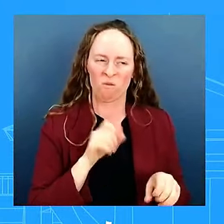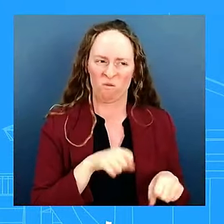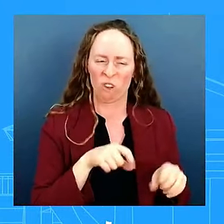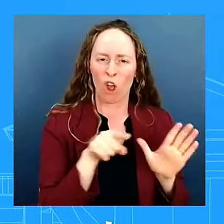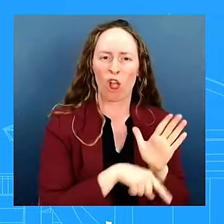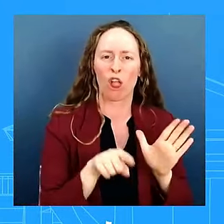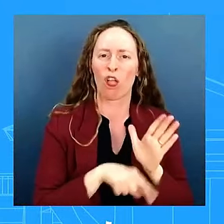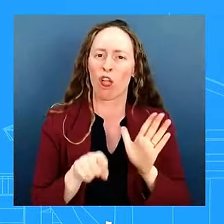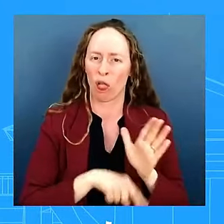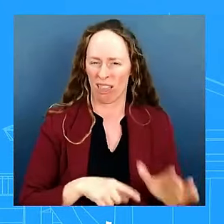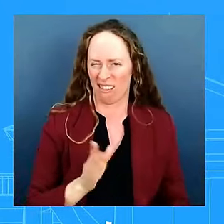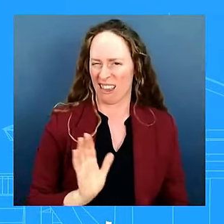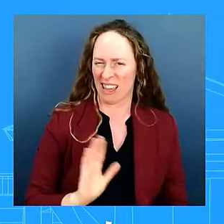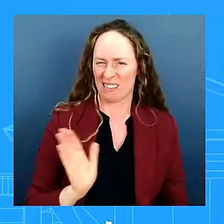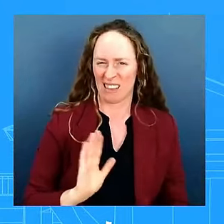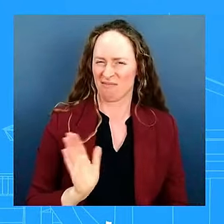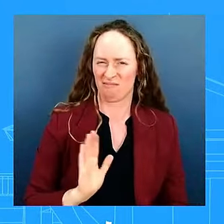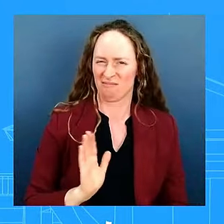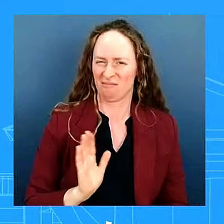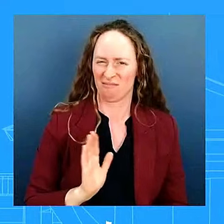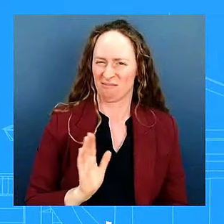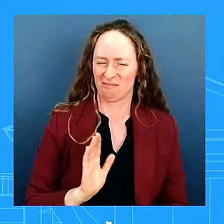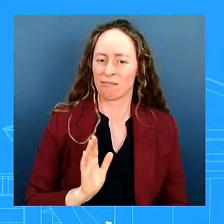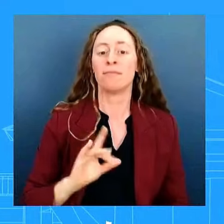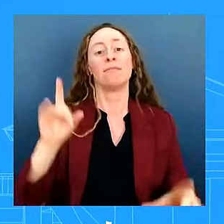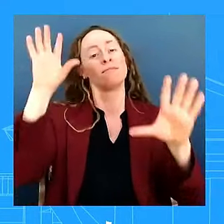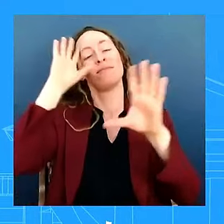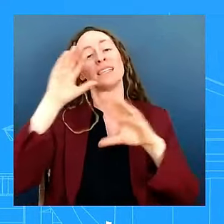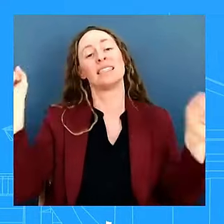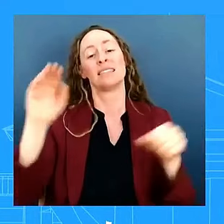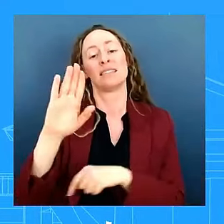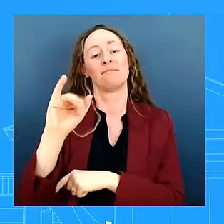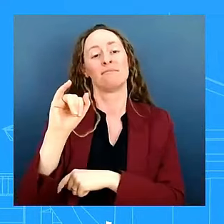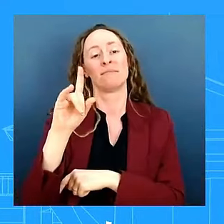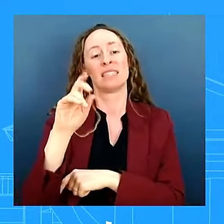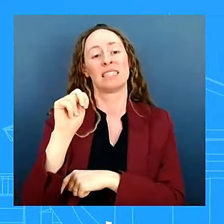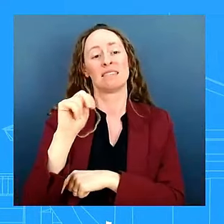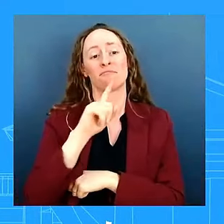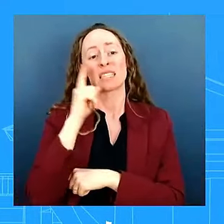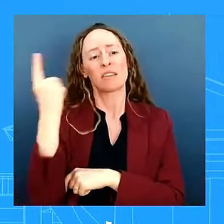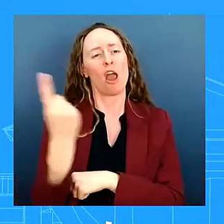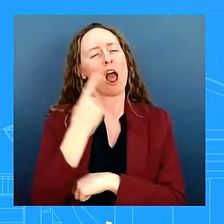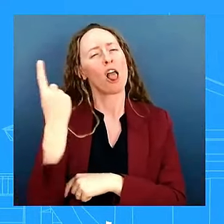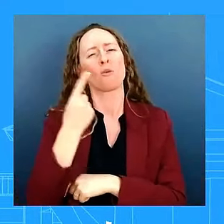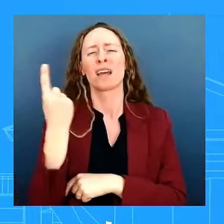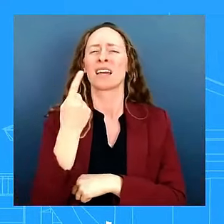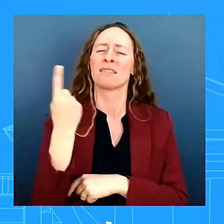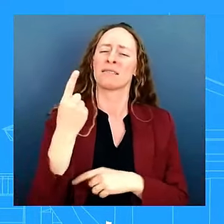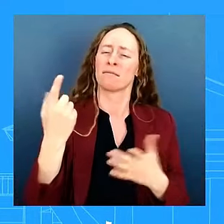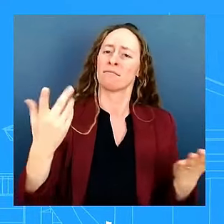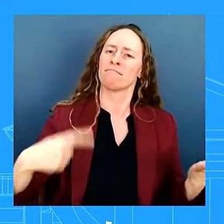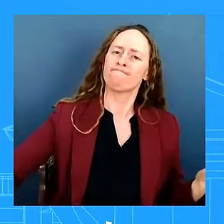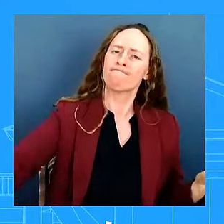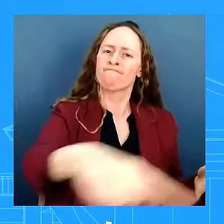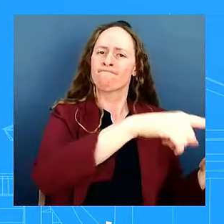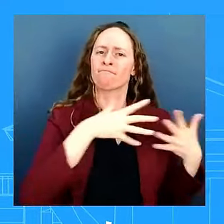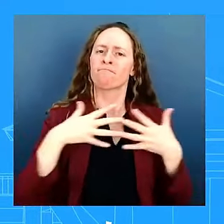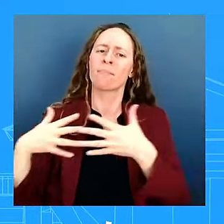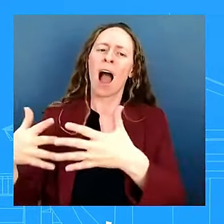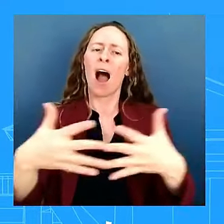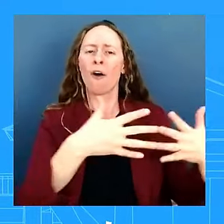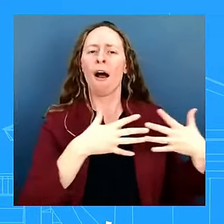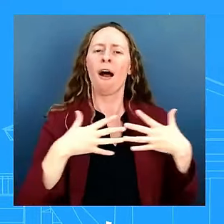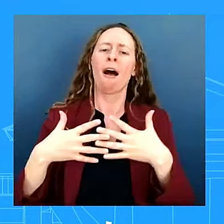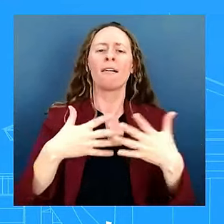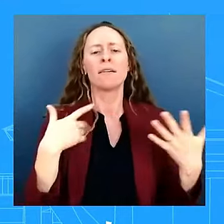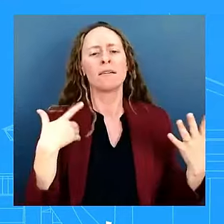said it's our duty it is our duty as americans to give hate no no safe harbor and to bring the country